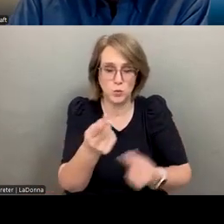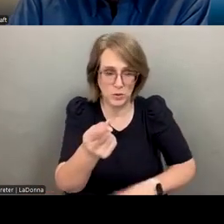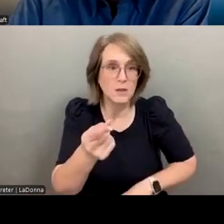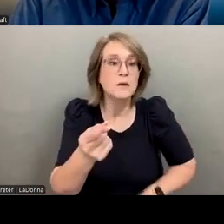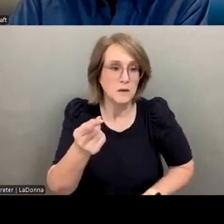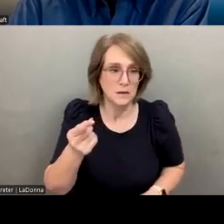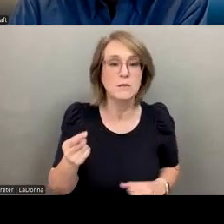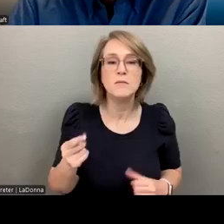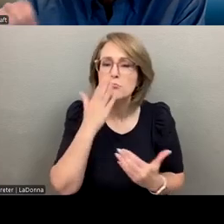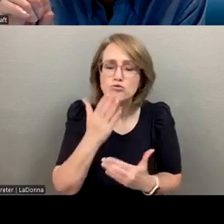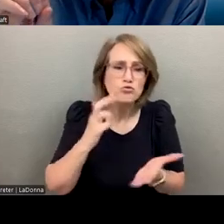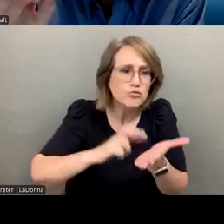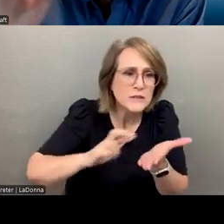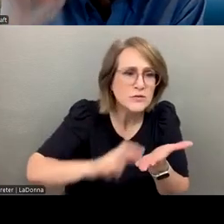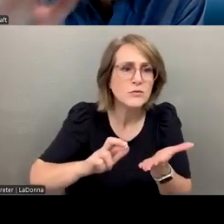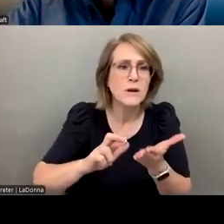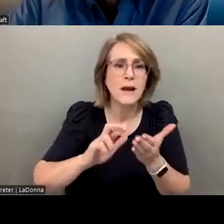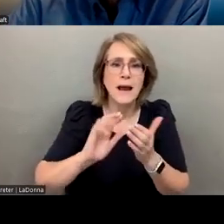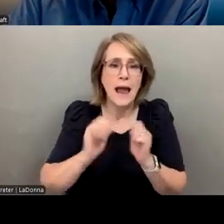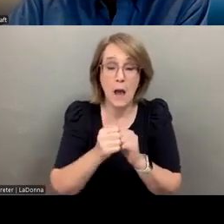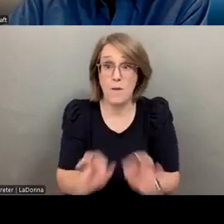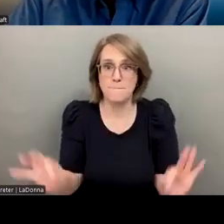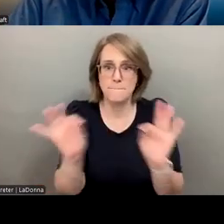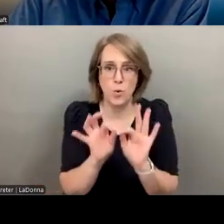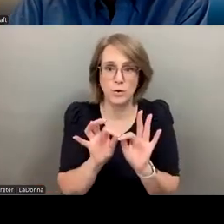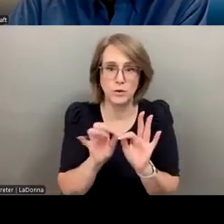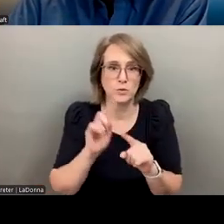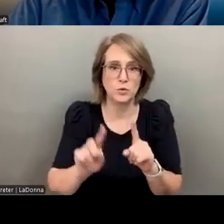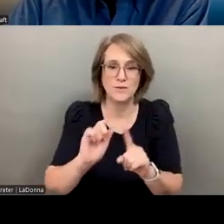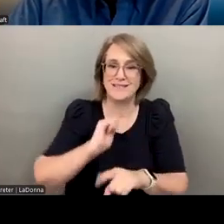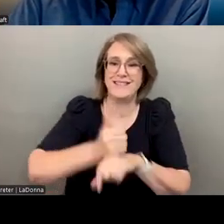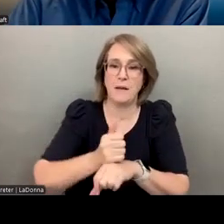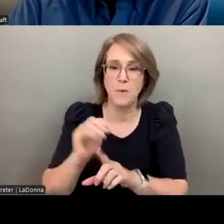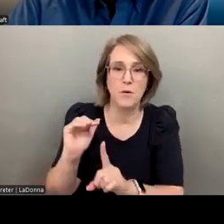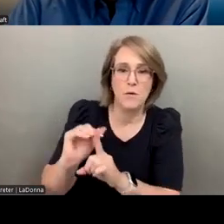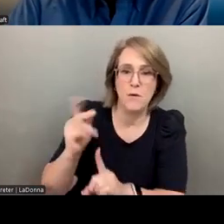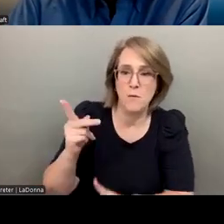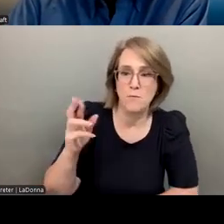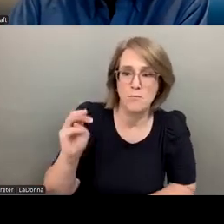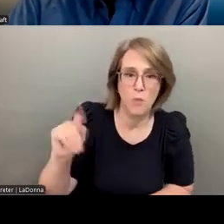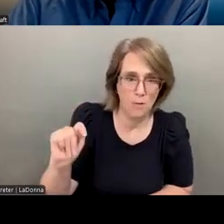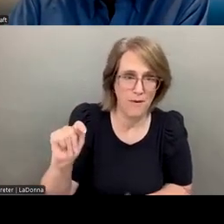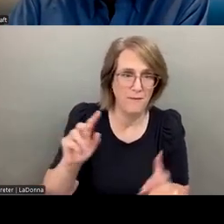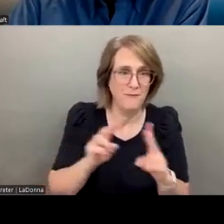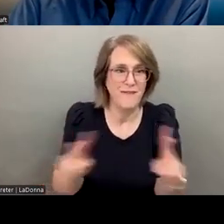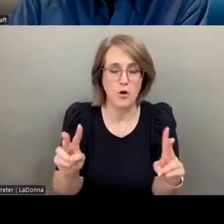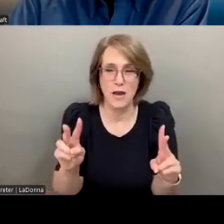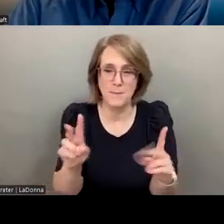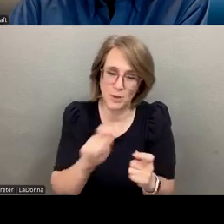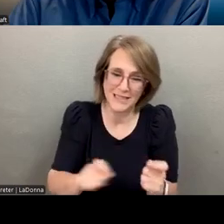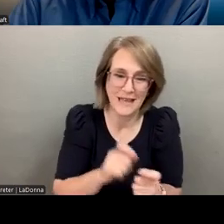there's good research on how important it is to get these prompts really effective.